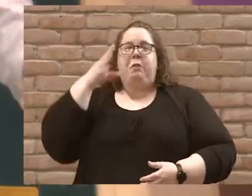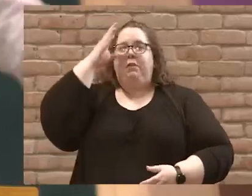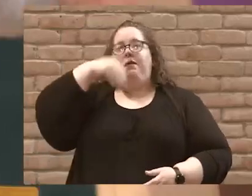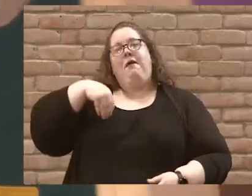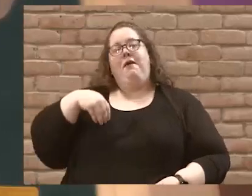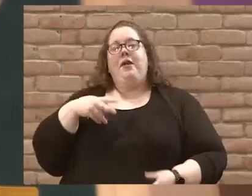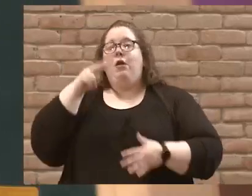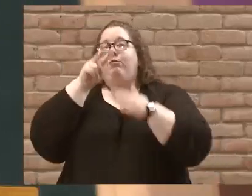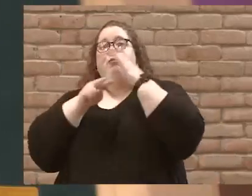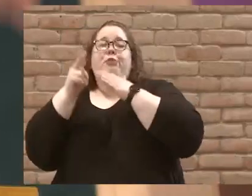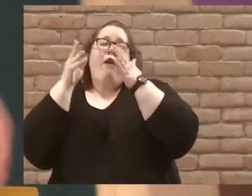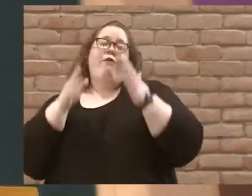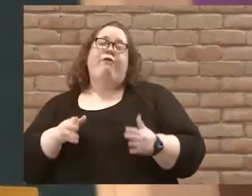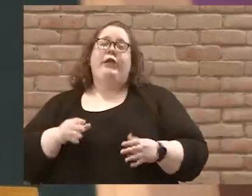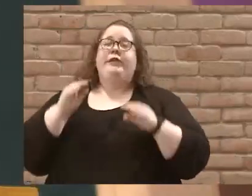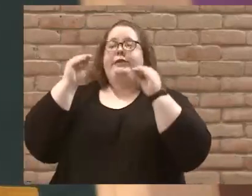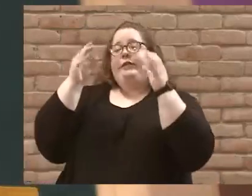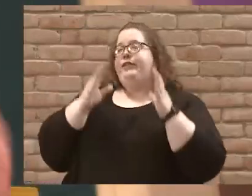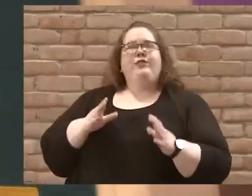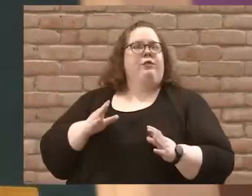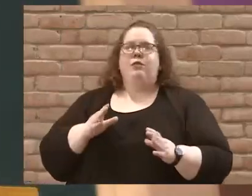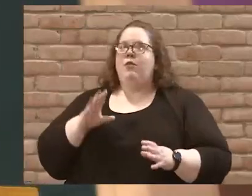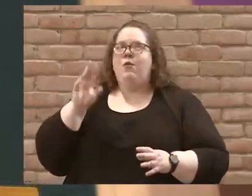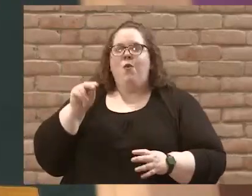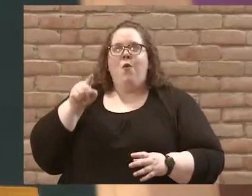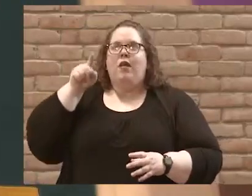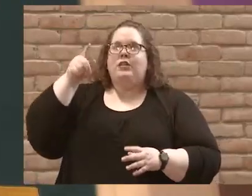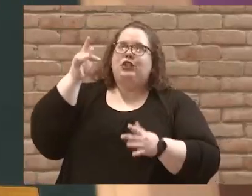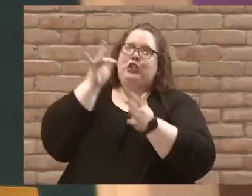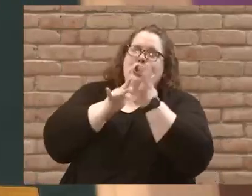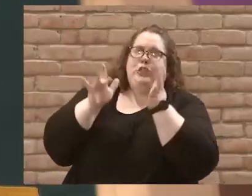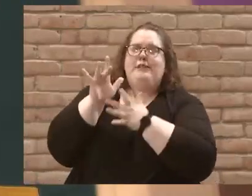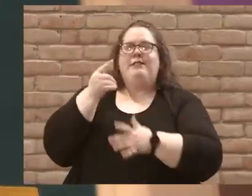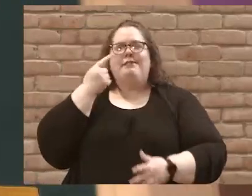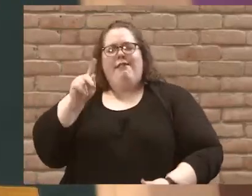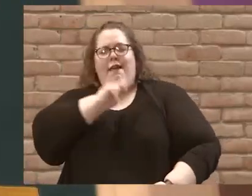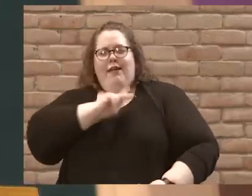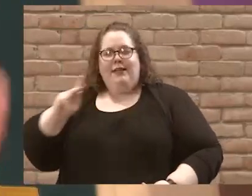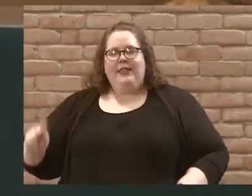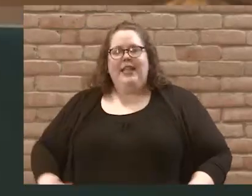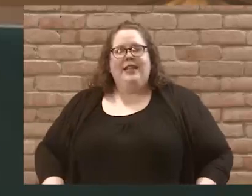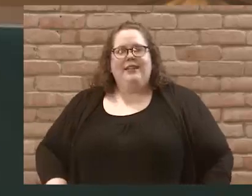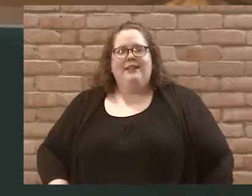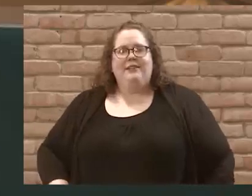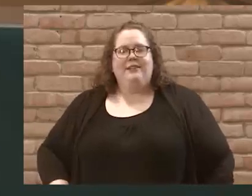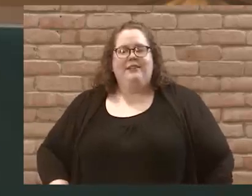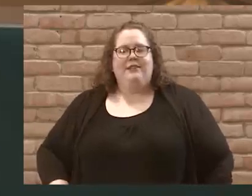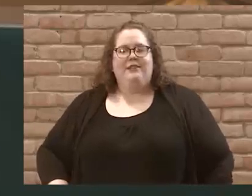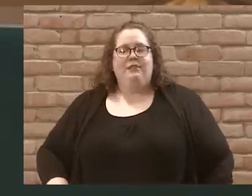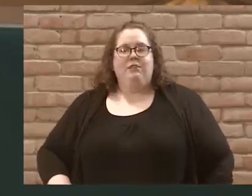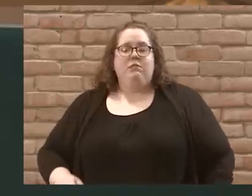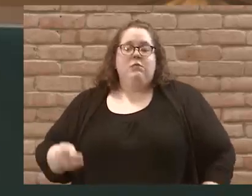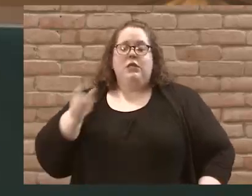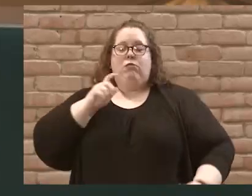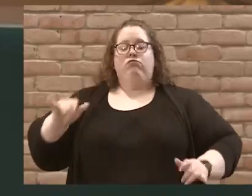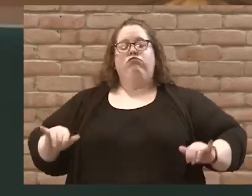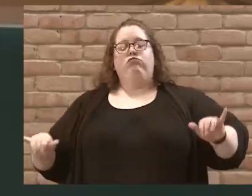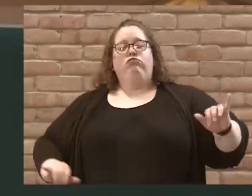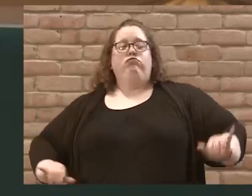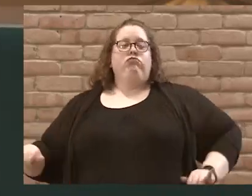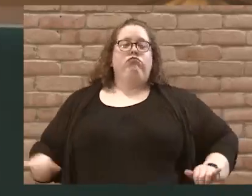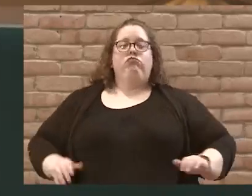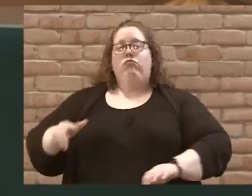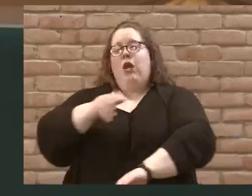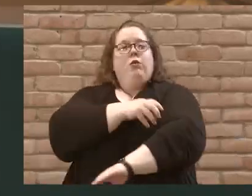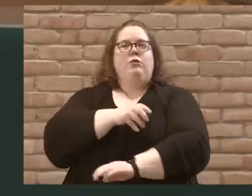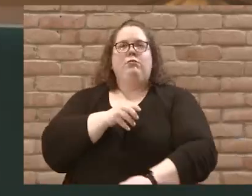some prophet, he's not just some teacher, but this is Jesus, the King. And he doesn't just show off power, but